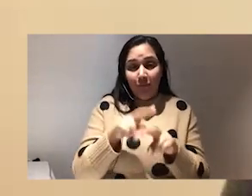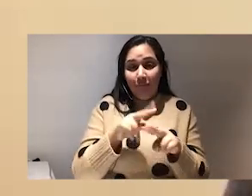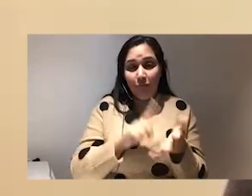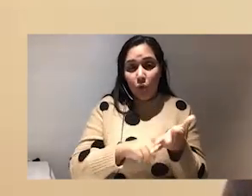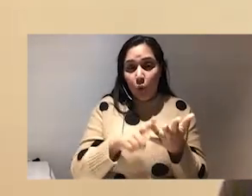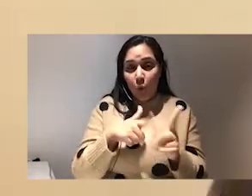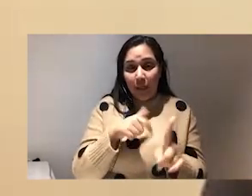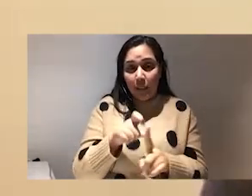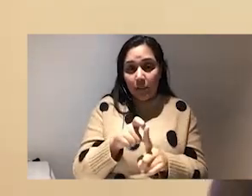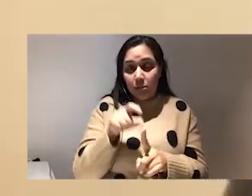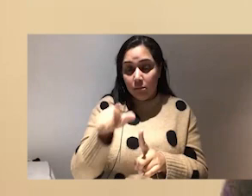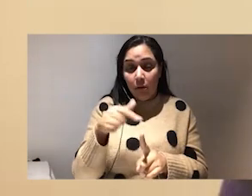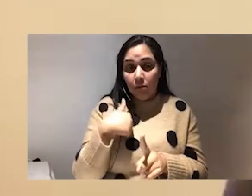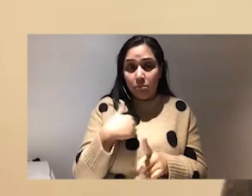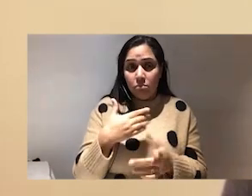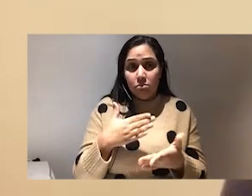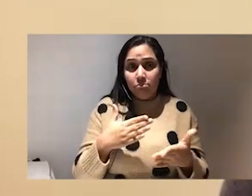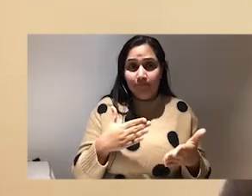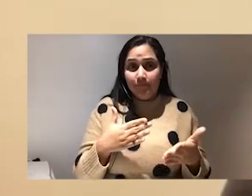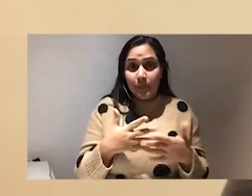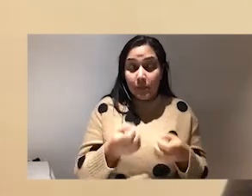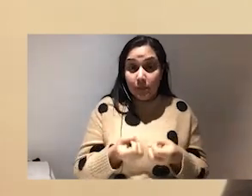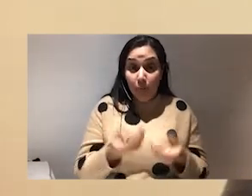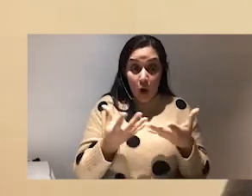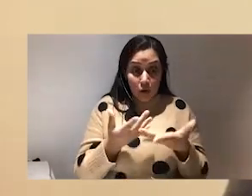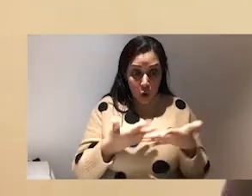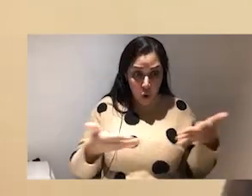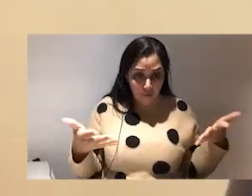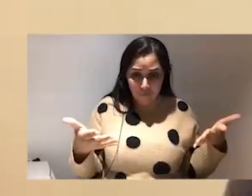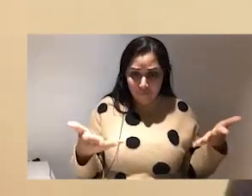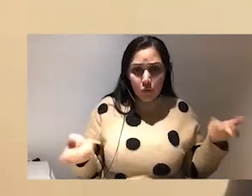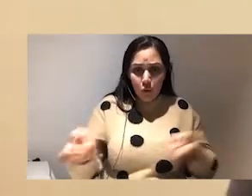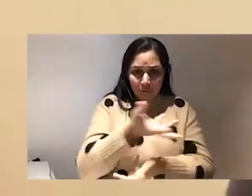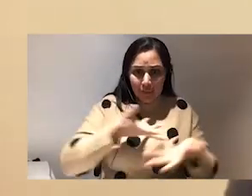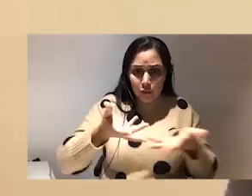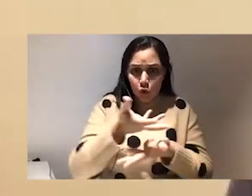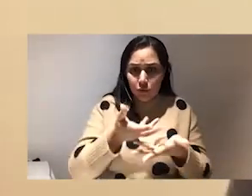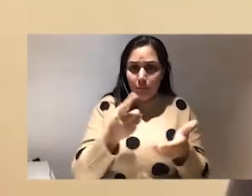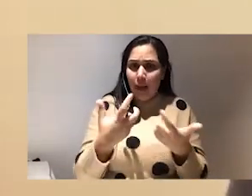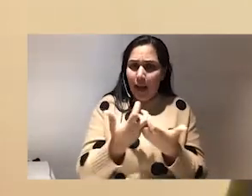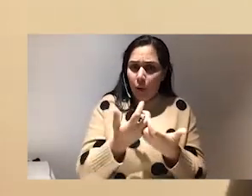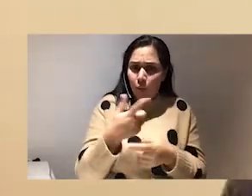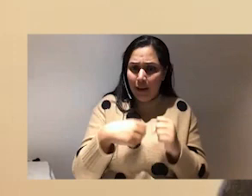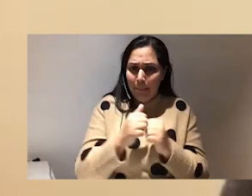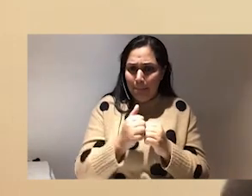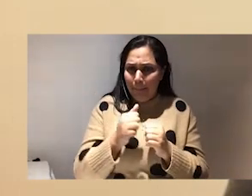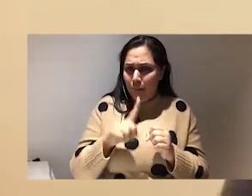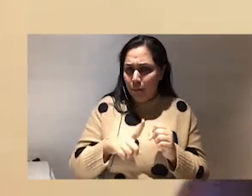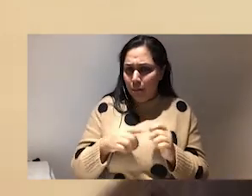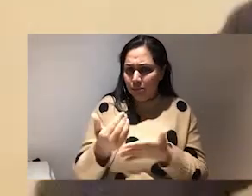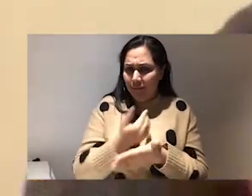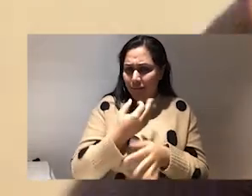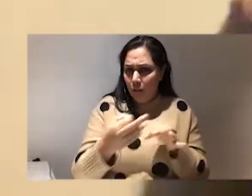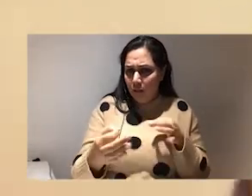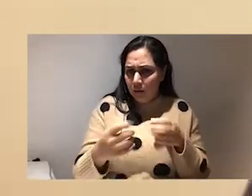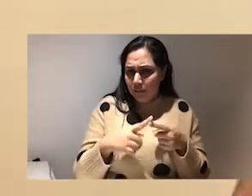that. And it sparked a lot of conversations around how do we keep people safe online, how much is